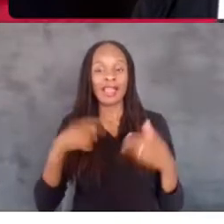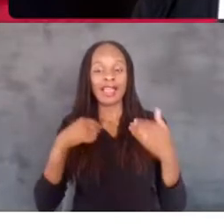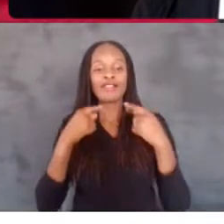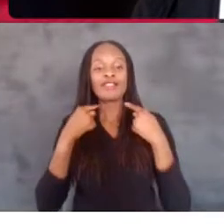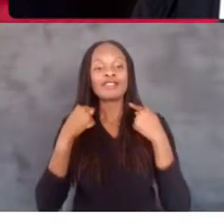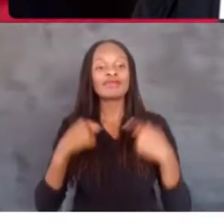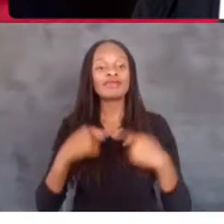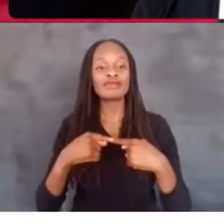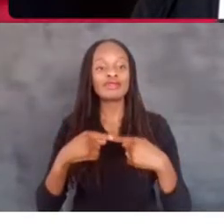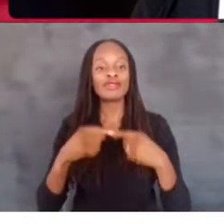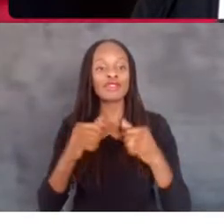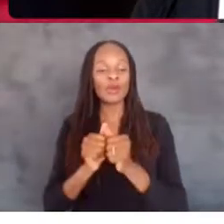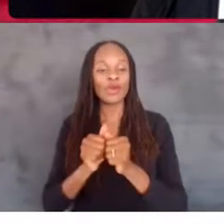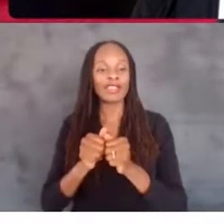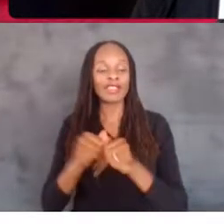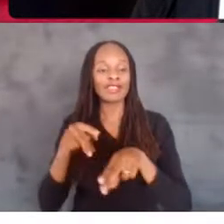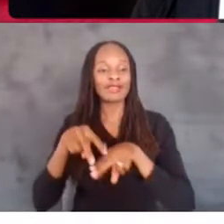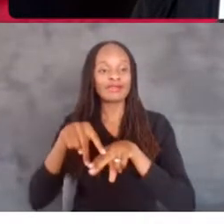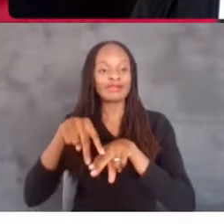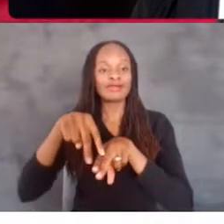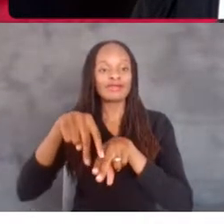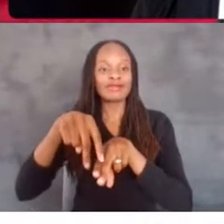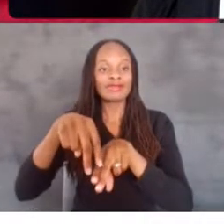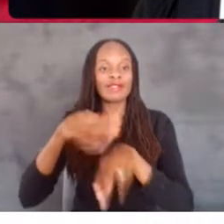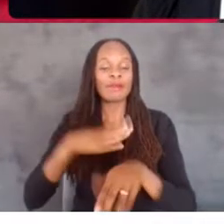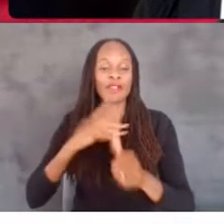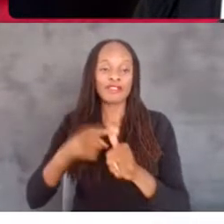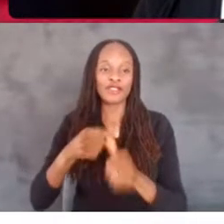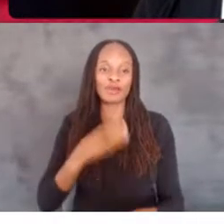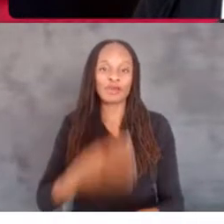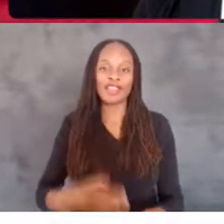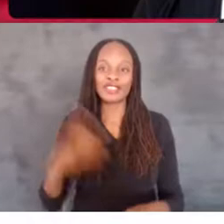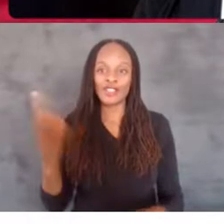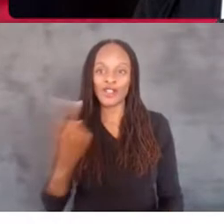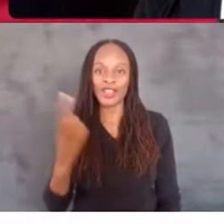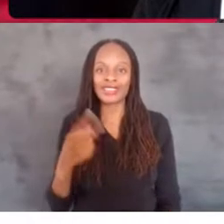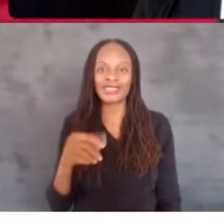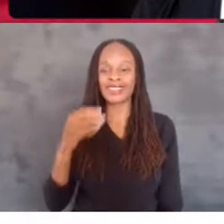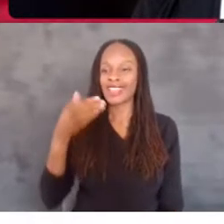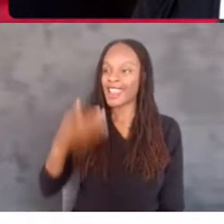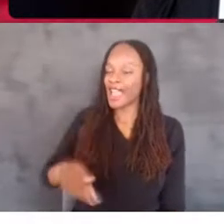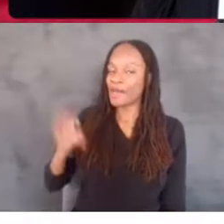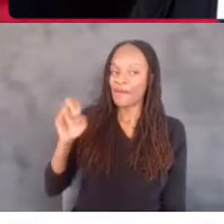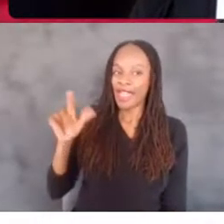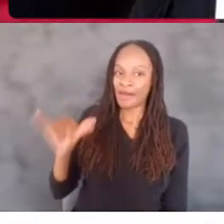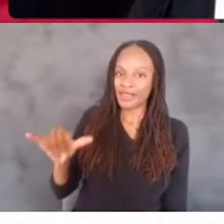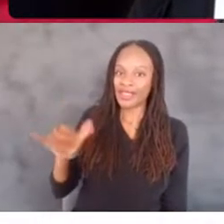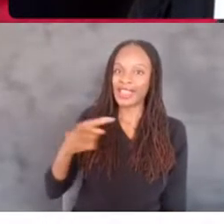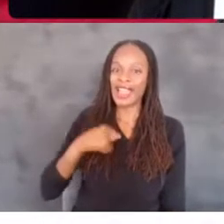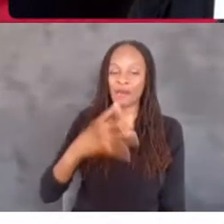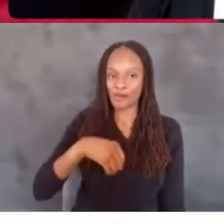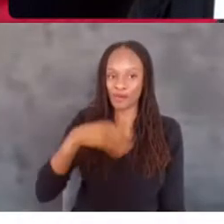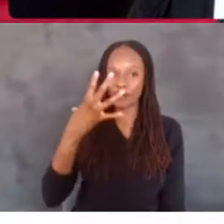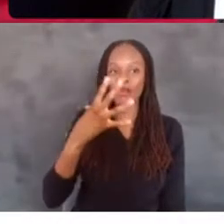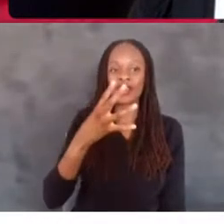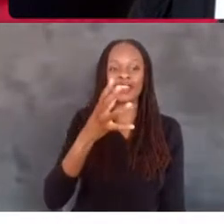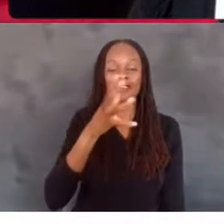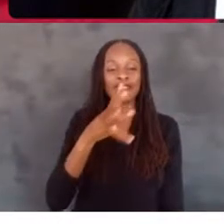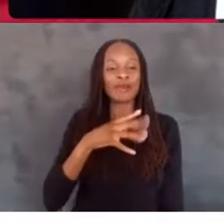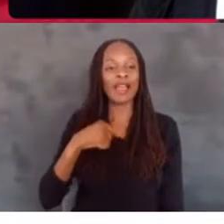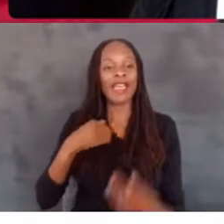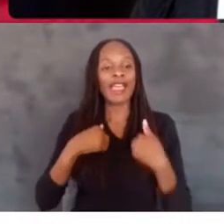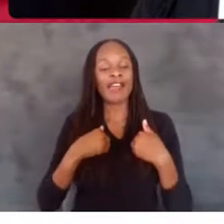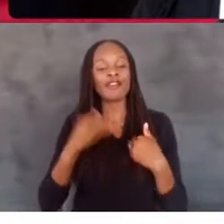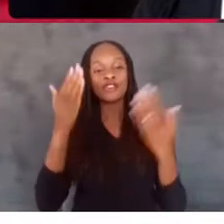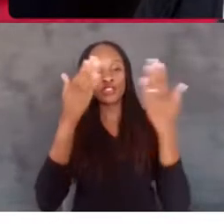that is my first passion, always. And I'm Emily. I'm a white female. I have dark brown